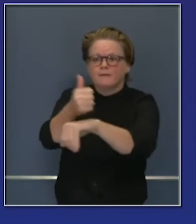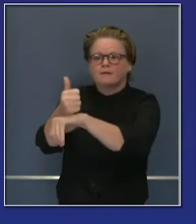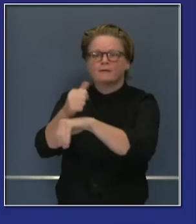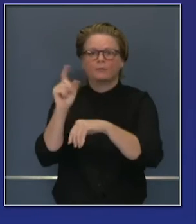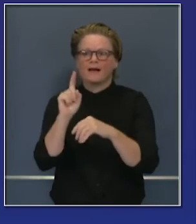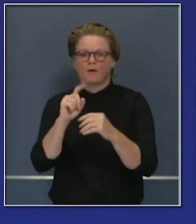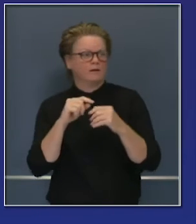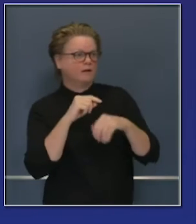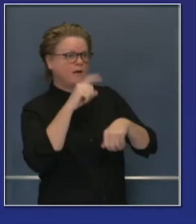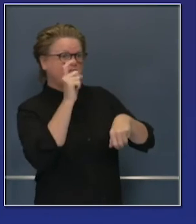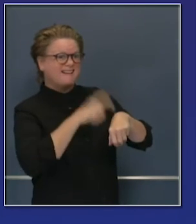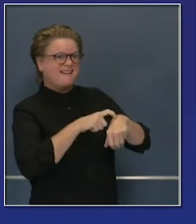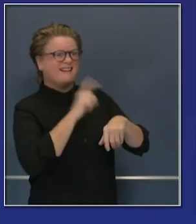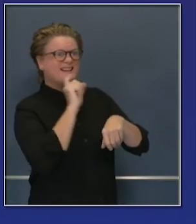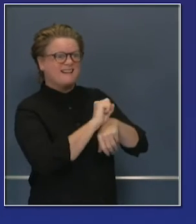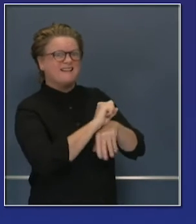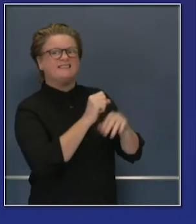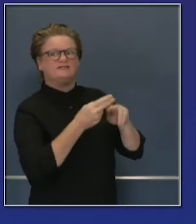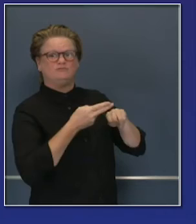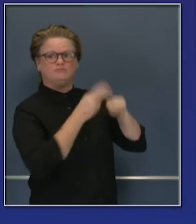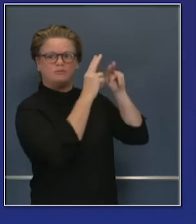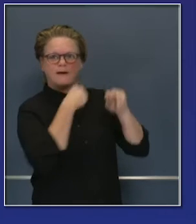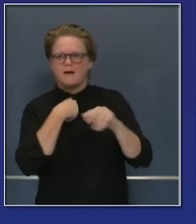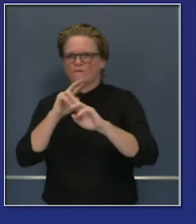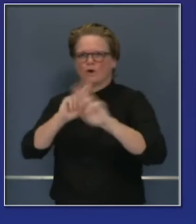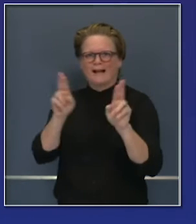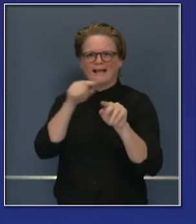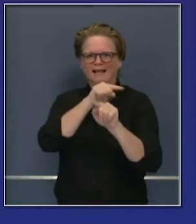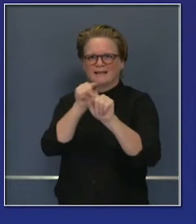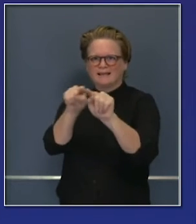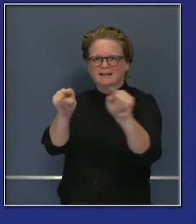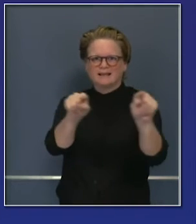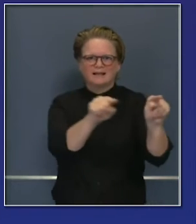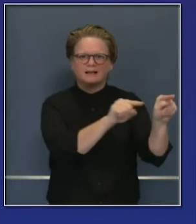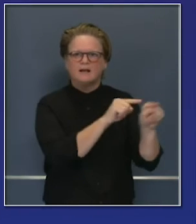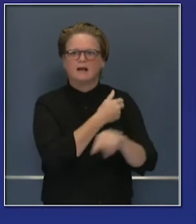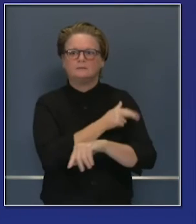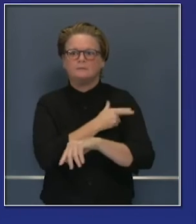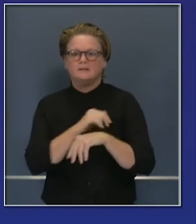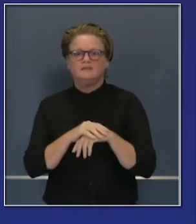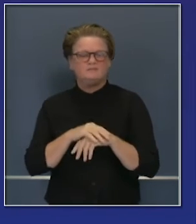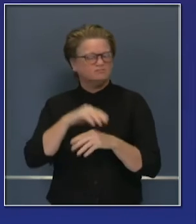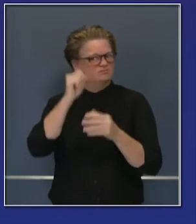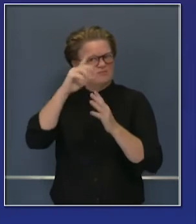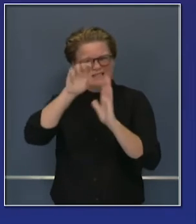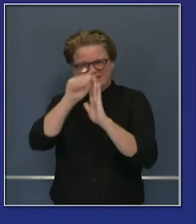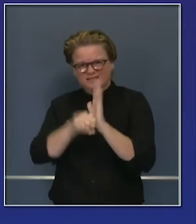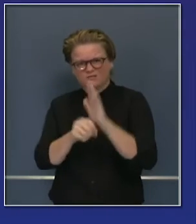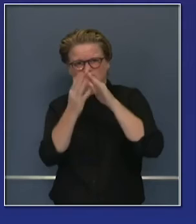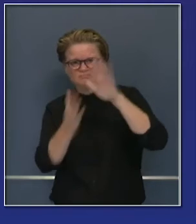regional, as well as county agencies to set up sites in Fairview and Porterville, up here in